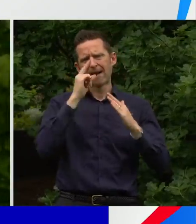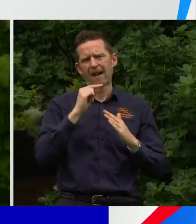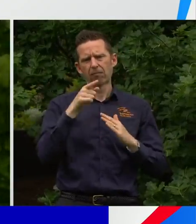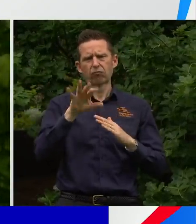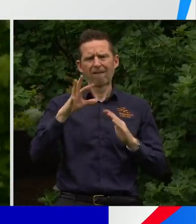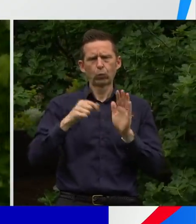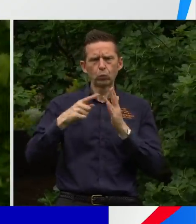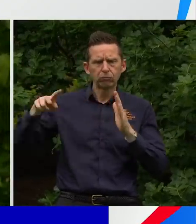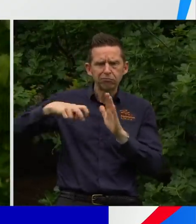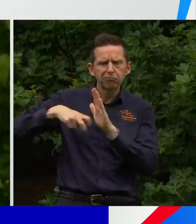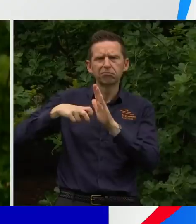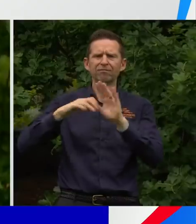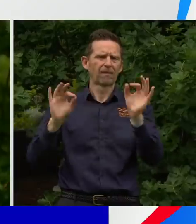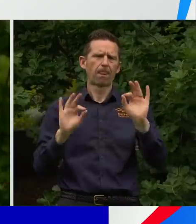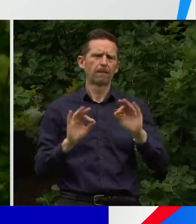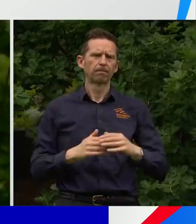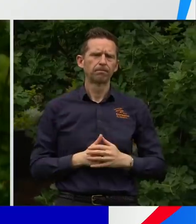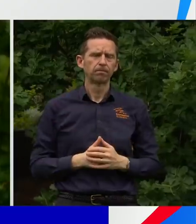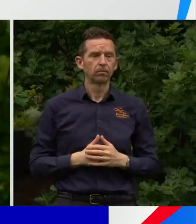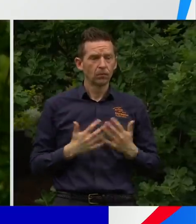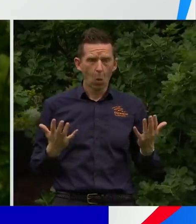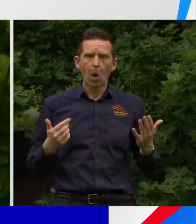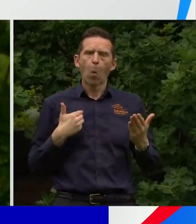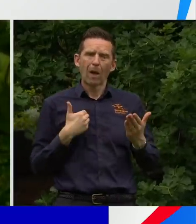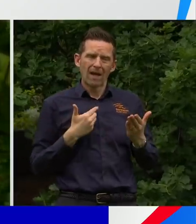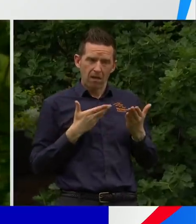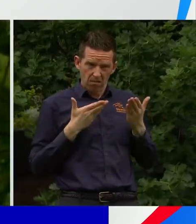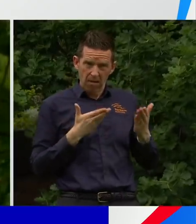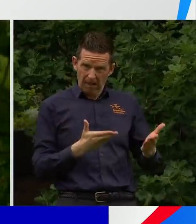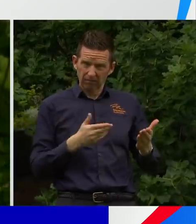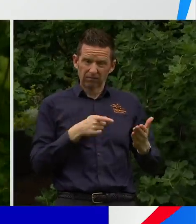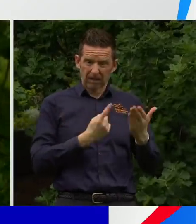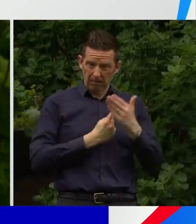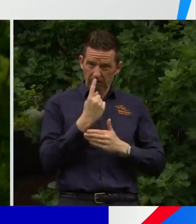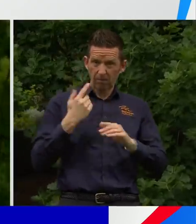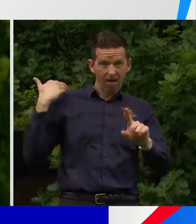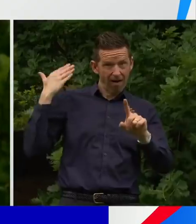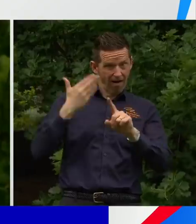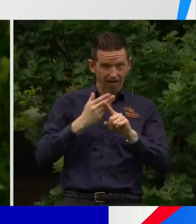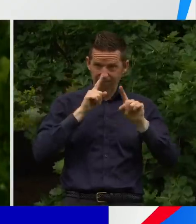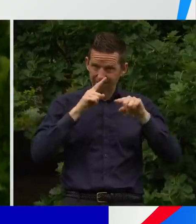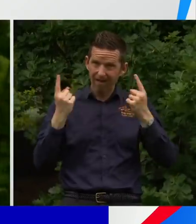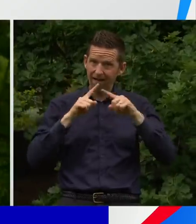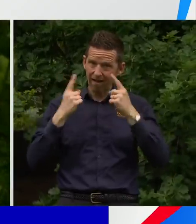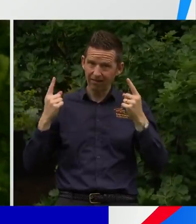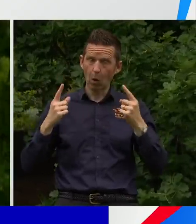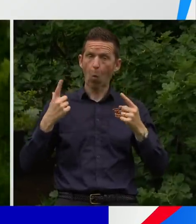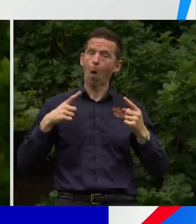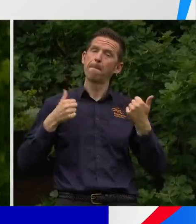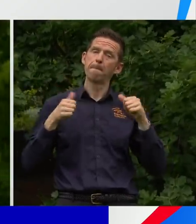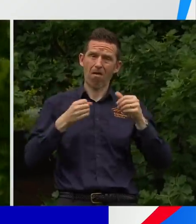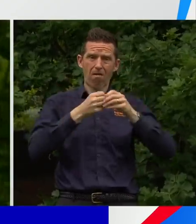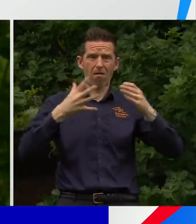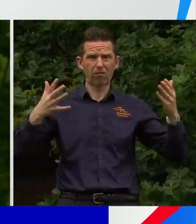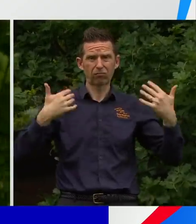quarantine for you. So this is a freedom of movement we've not been able to enjoy for a long time. And that's all because Victorians have got vaccinated in